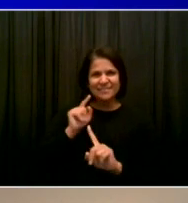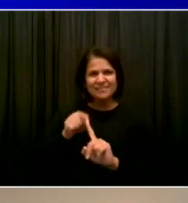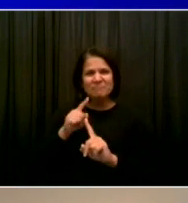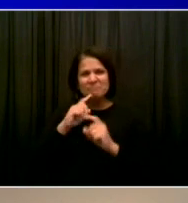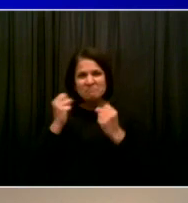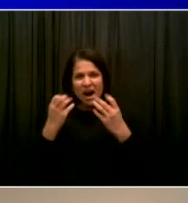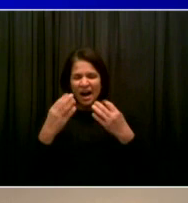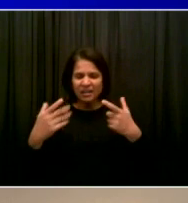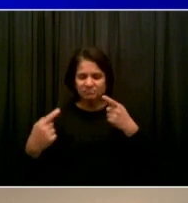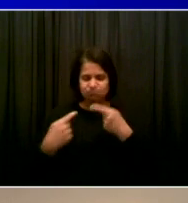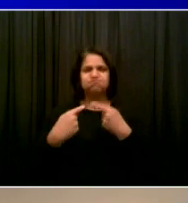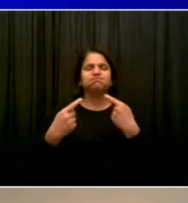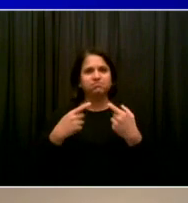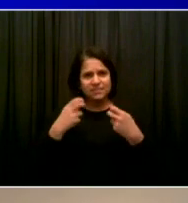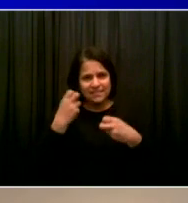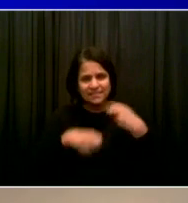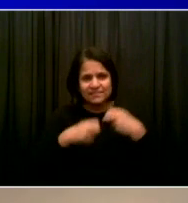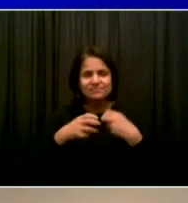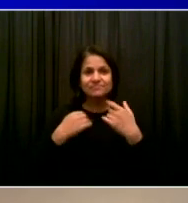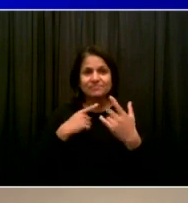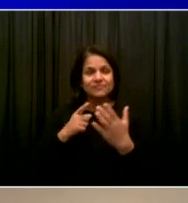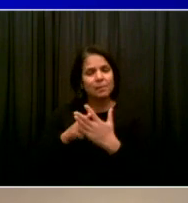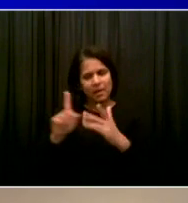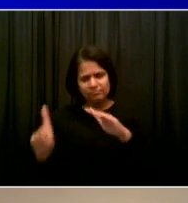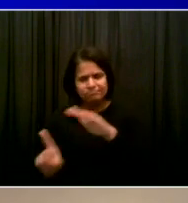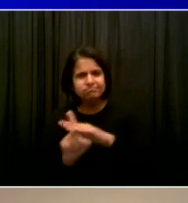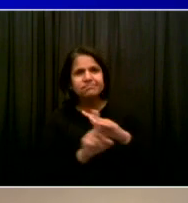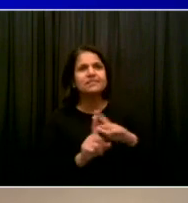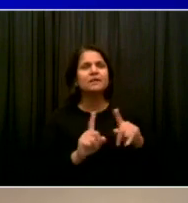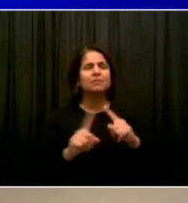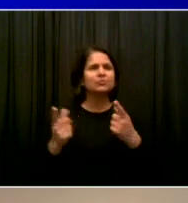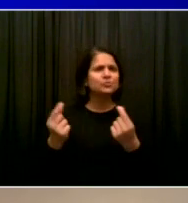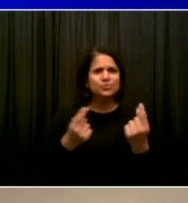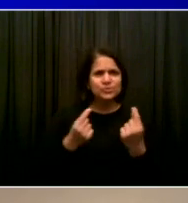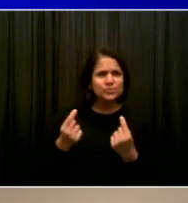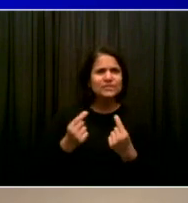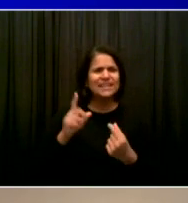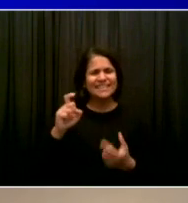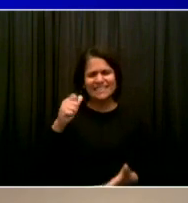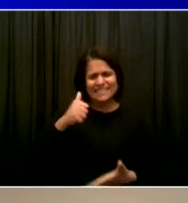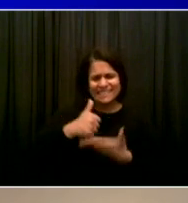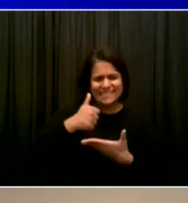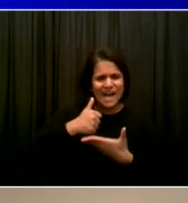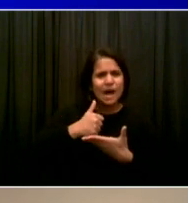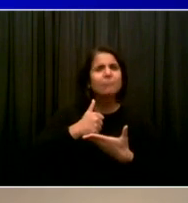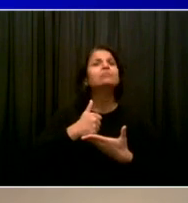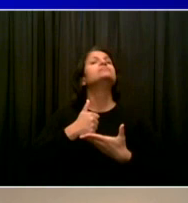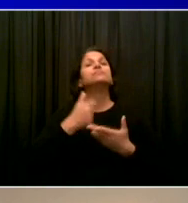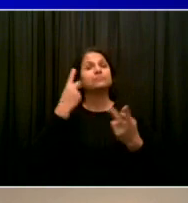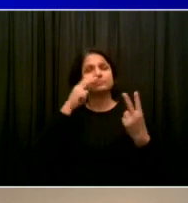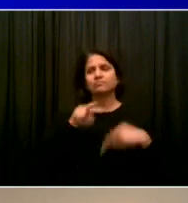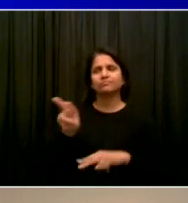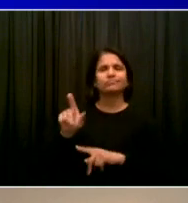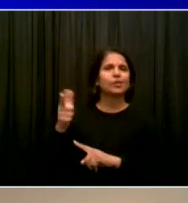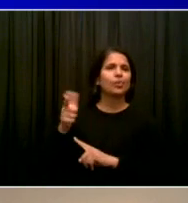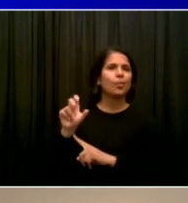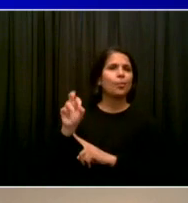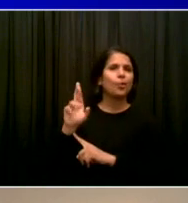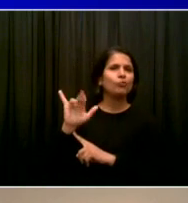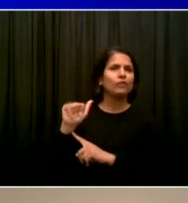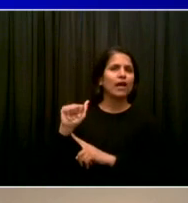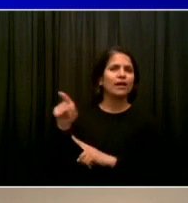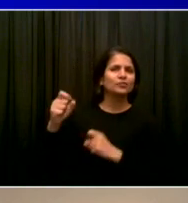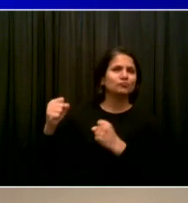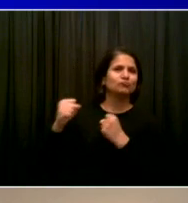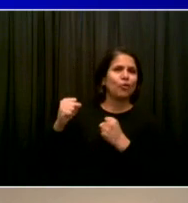people who really light the way and show you how to be an agent for change, but again in a way that